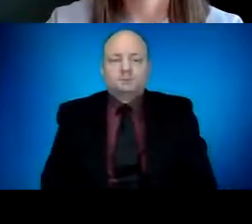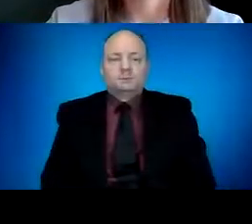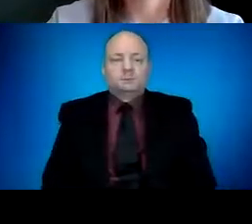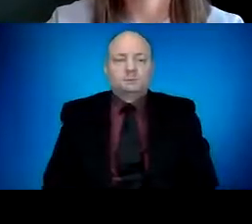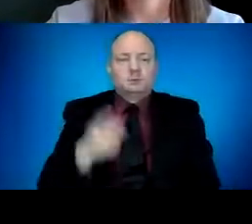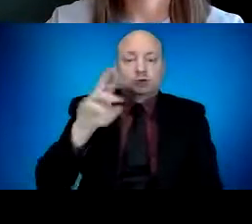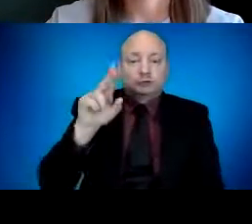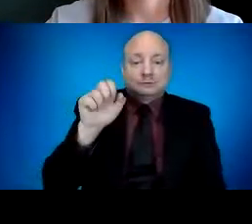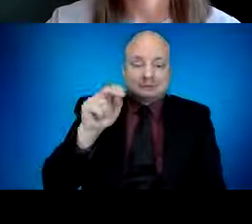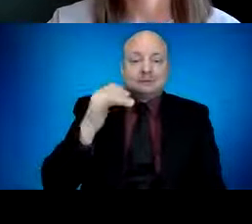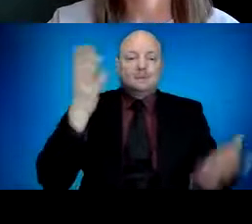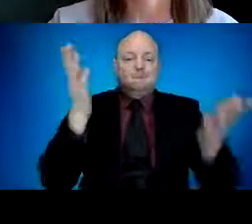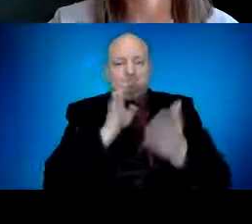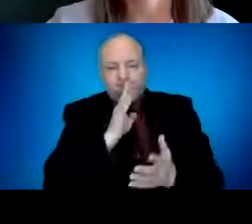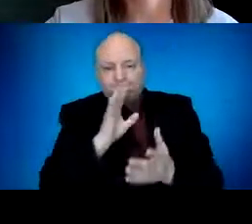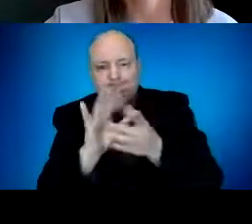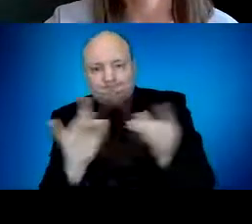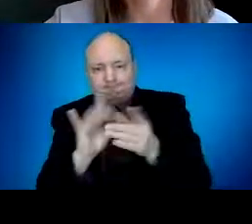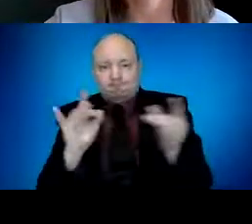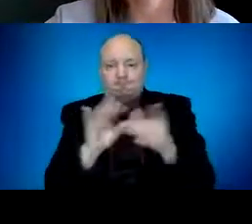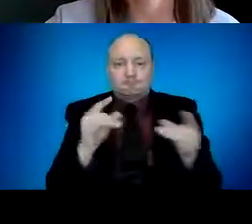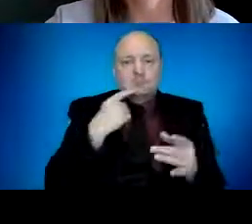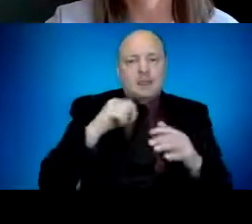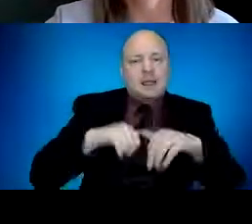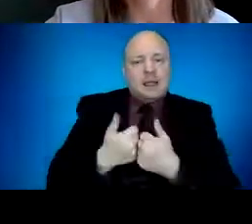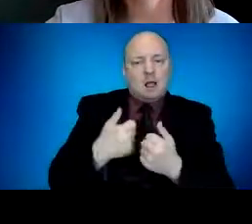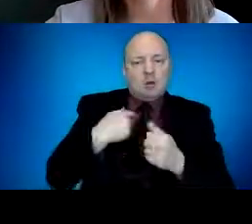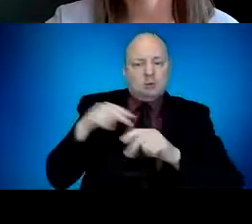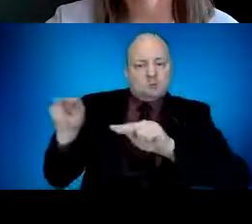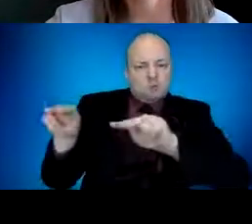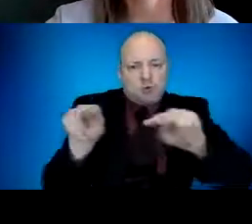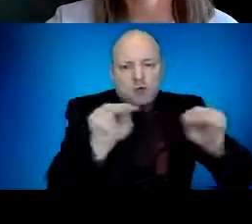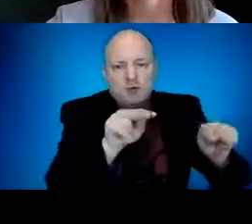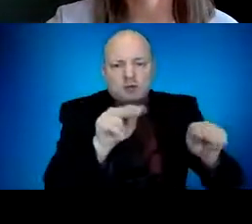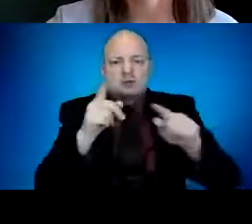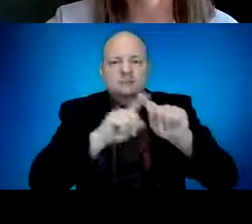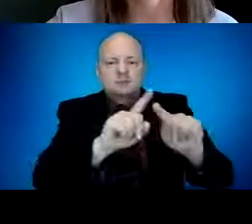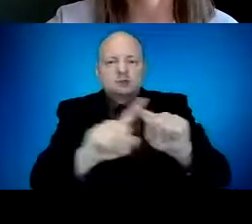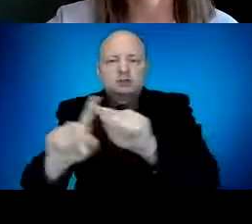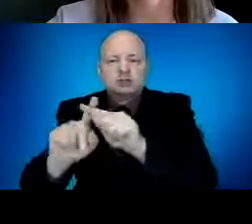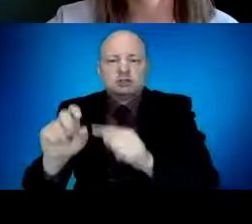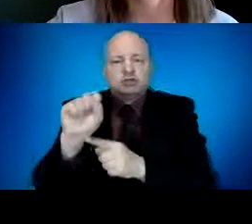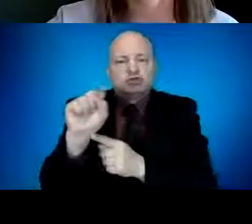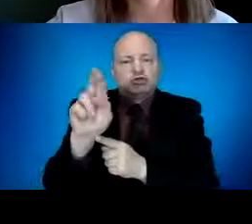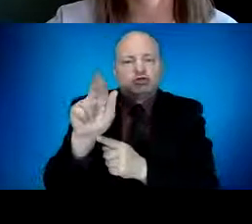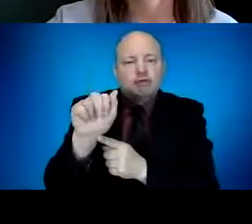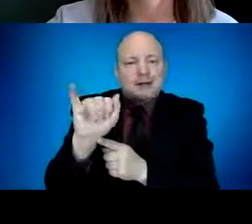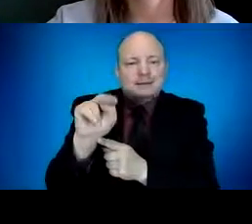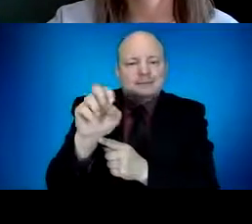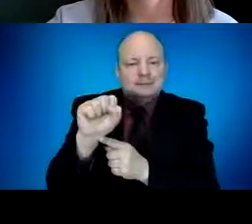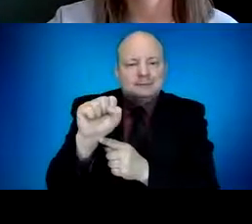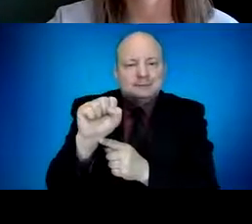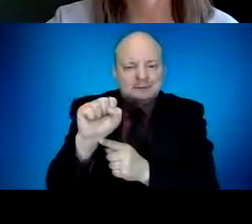on our surveillance effort of variant strains of the COVID-19 virus. And finally, I'll turn it over to Dr. Melissa Sutton, who will give